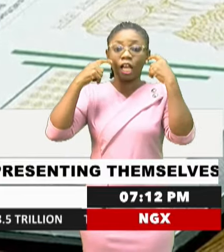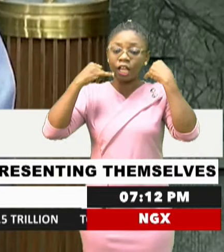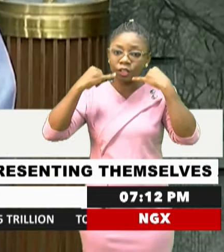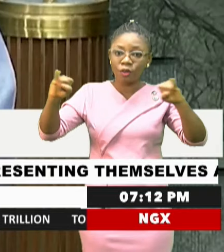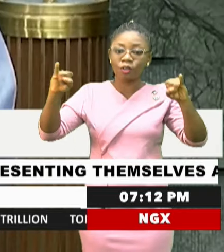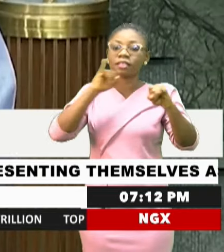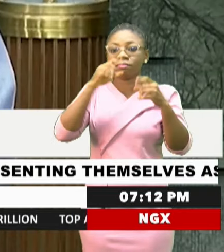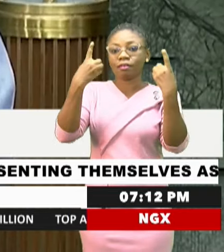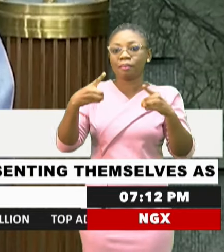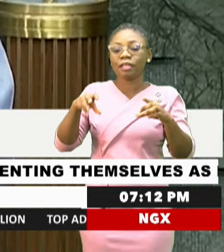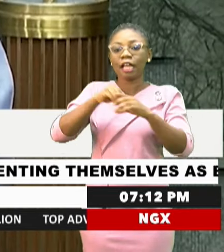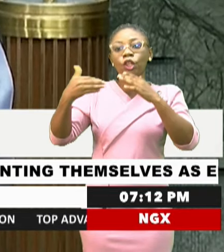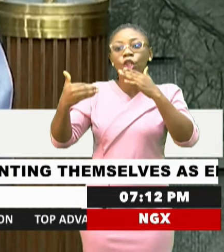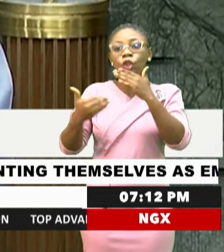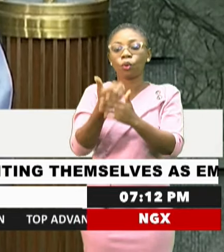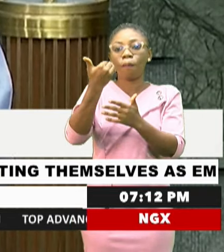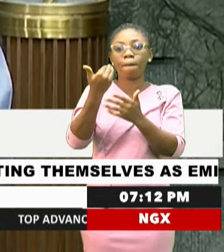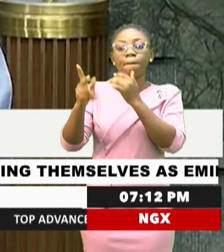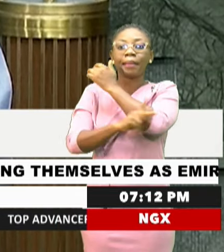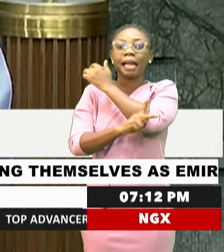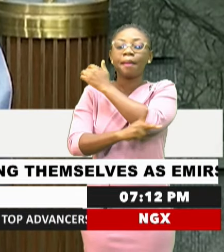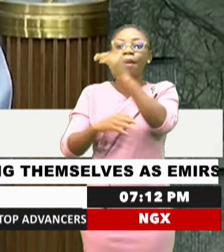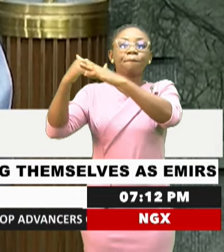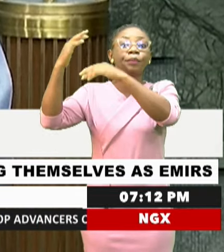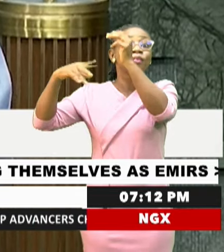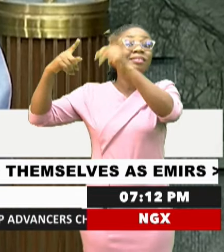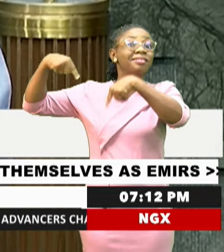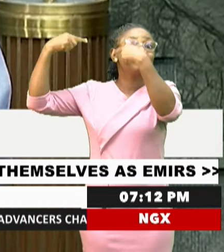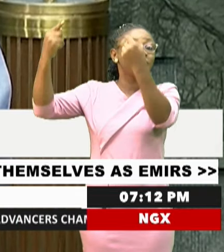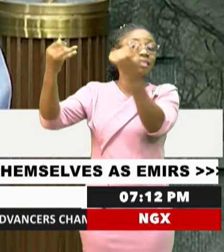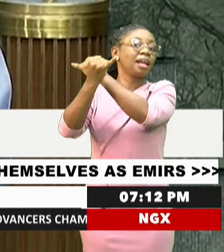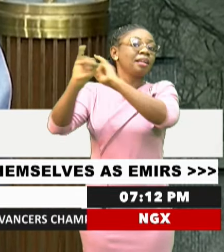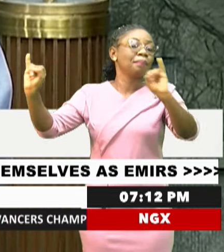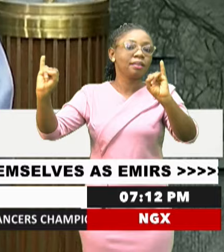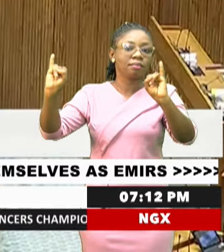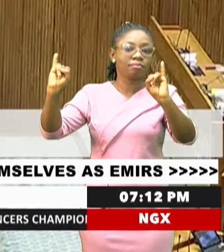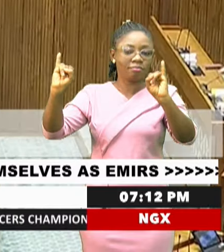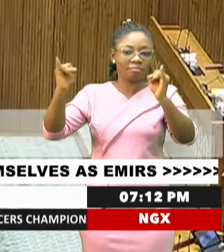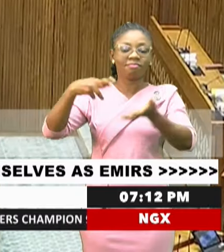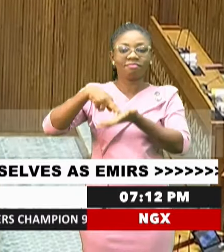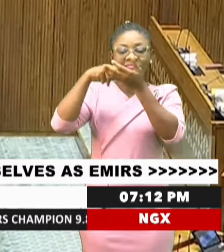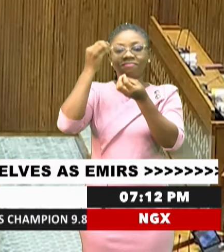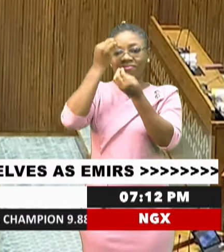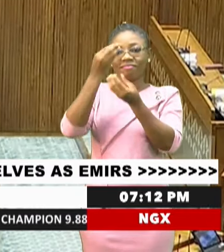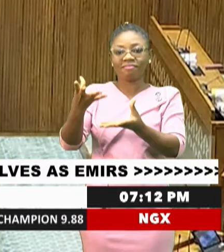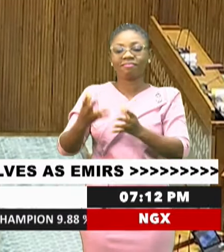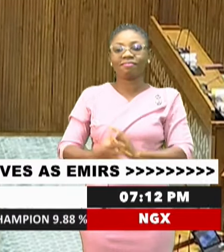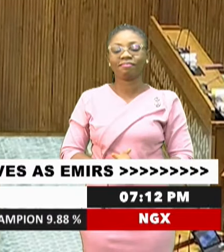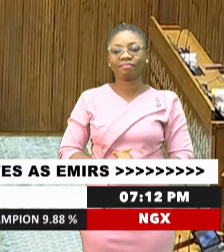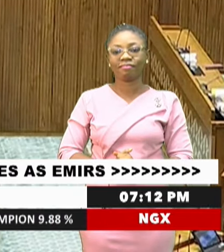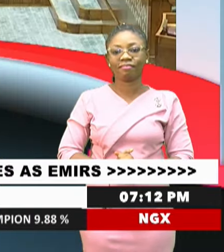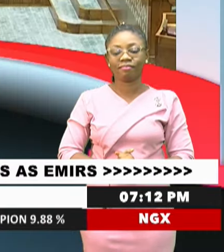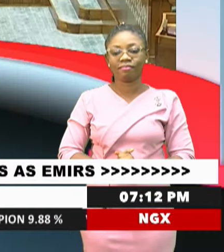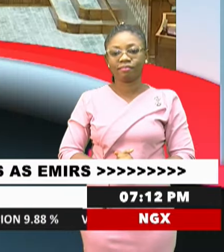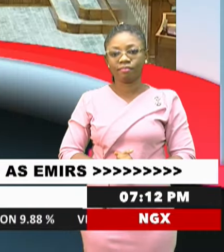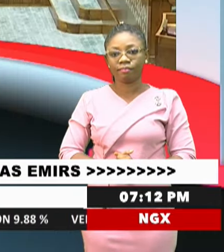being held in the new parliament building since independence. Comfort, Fashiu, NTA News.